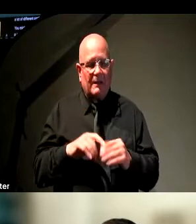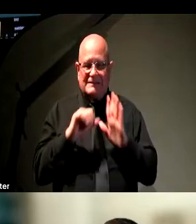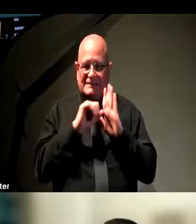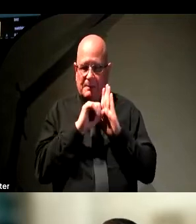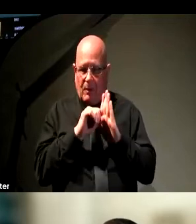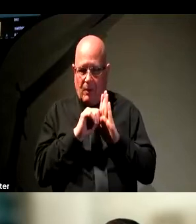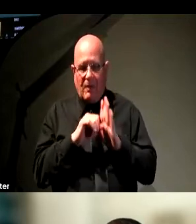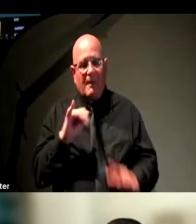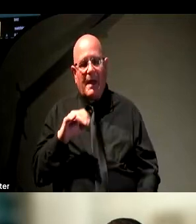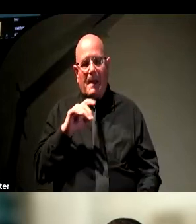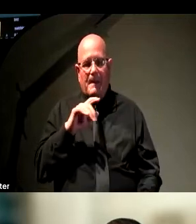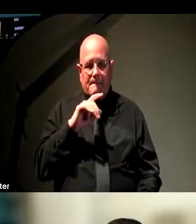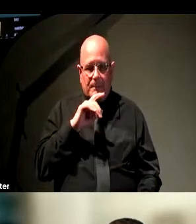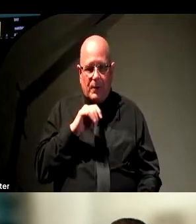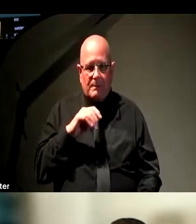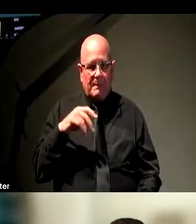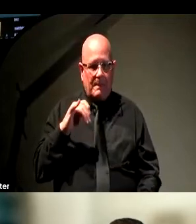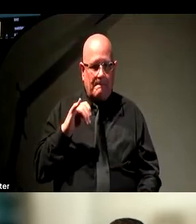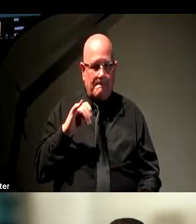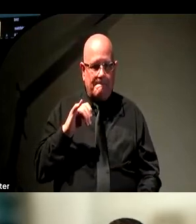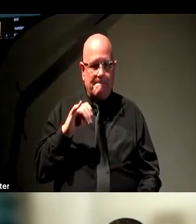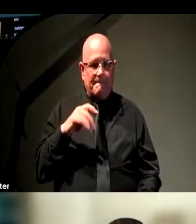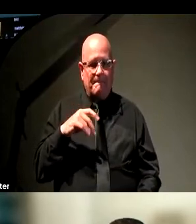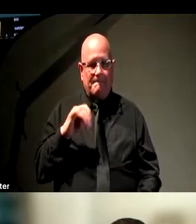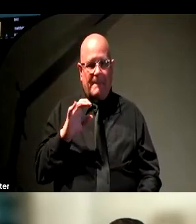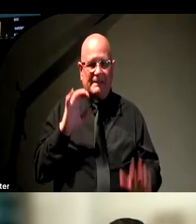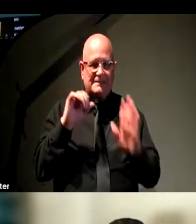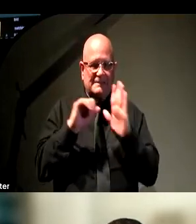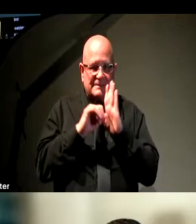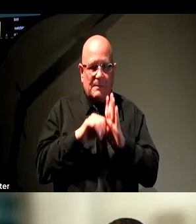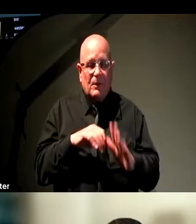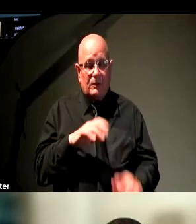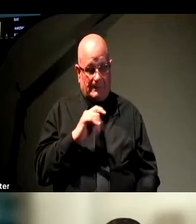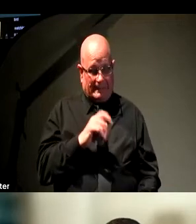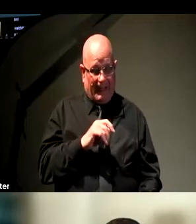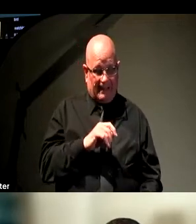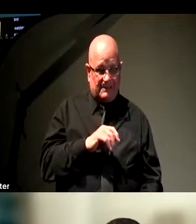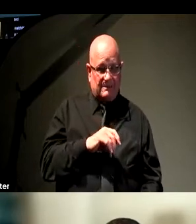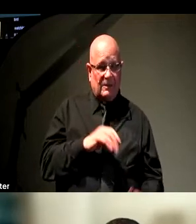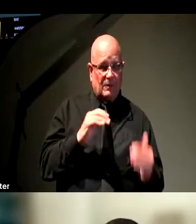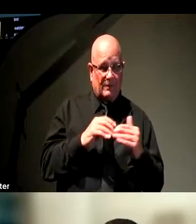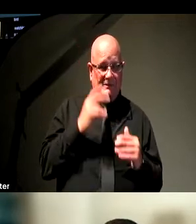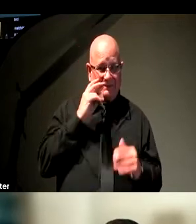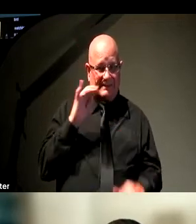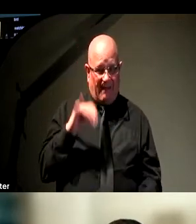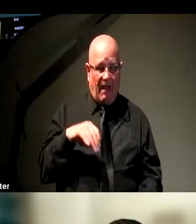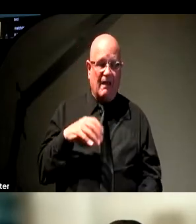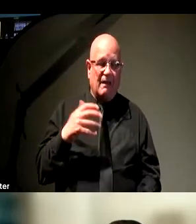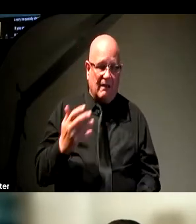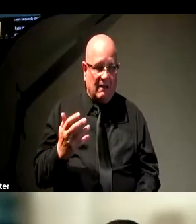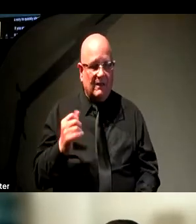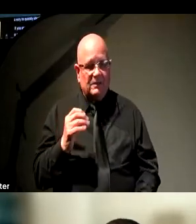that bird might be the state symbol of a particular state, and your text equivalent will speak to that instead. So